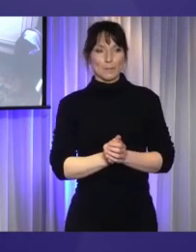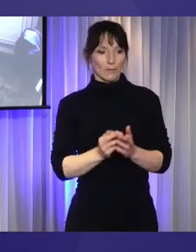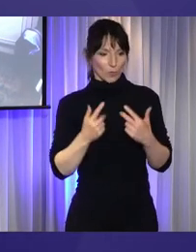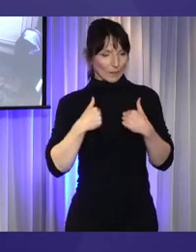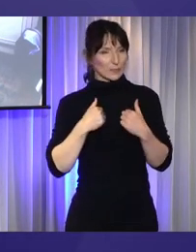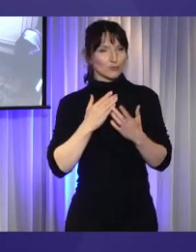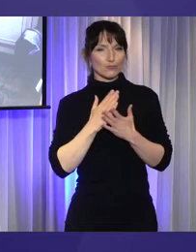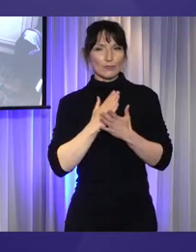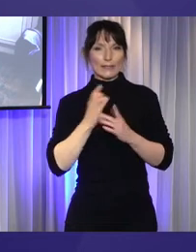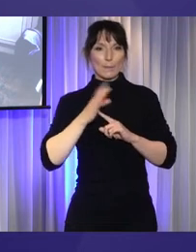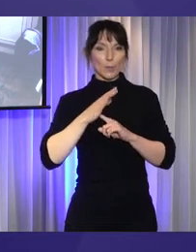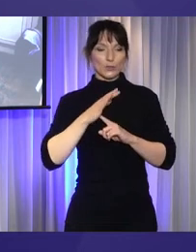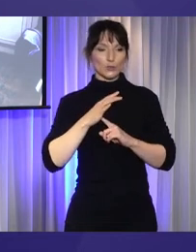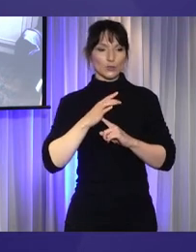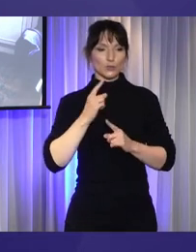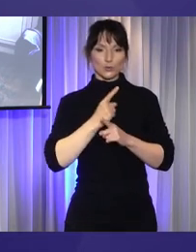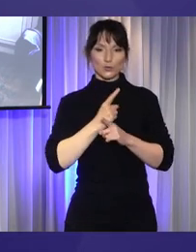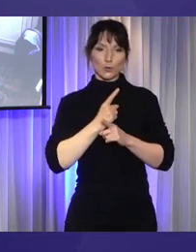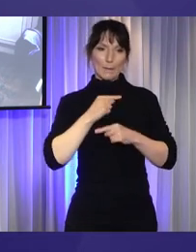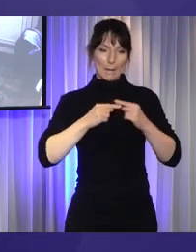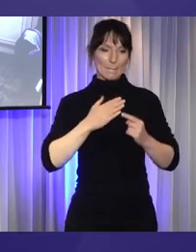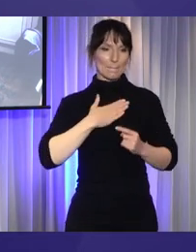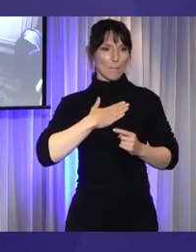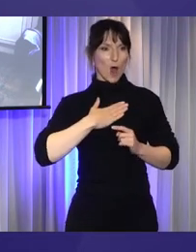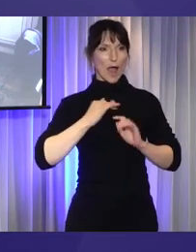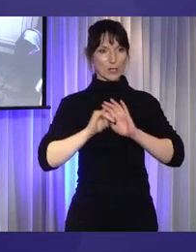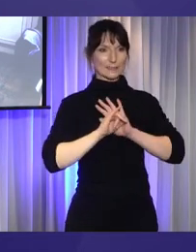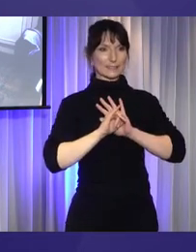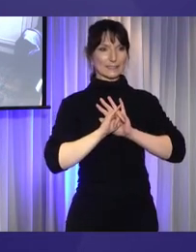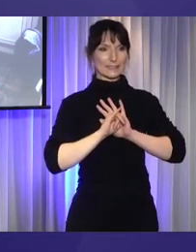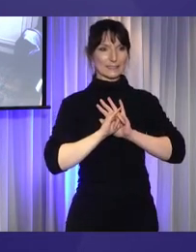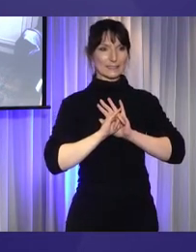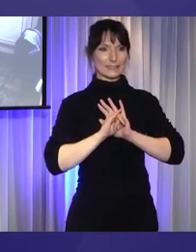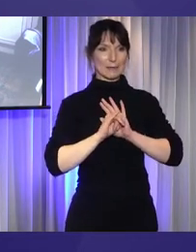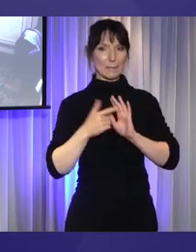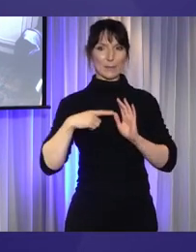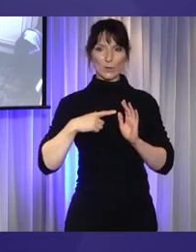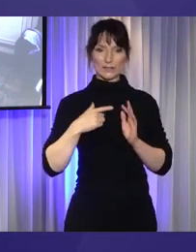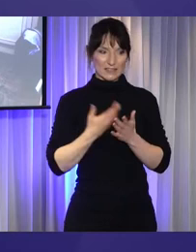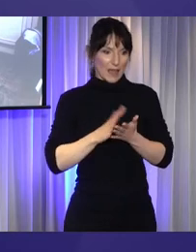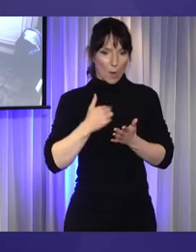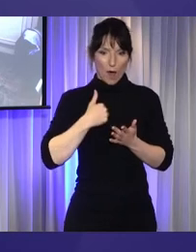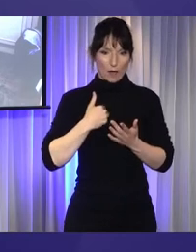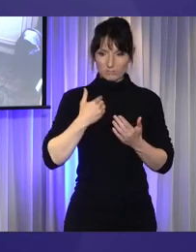my identity and heritage into each space I occupy because these are the intersections I navigate life through.